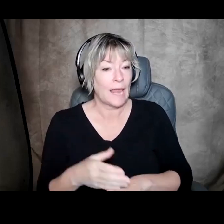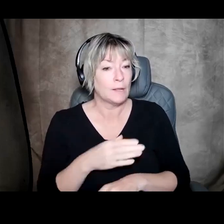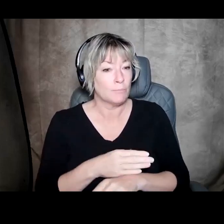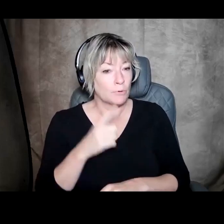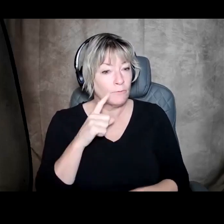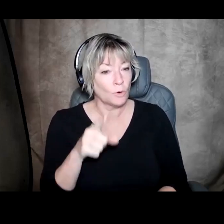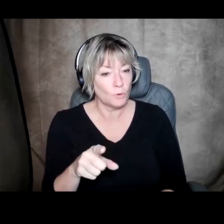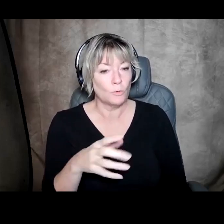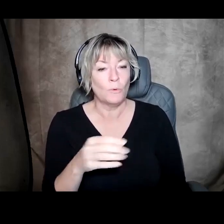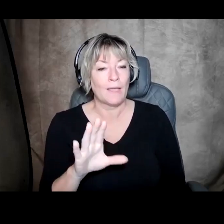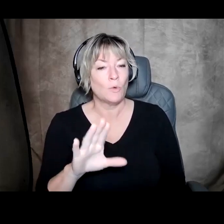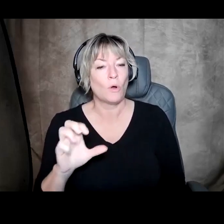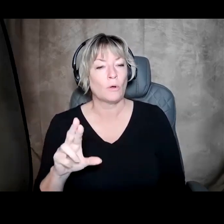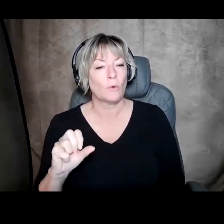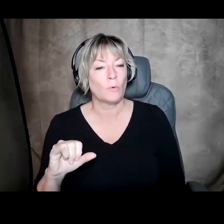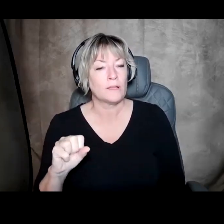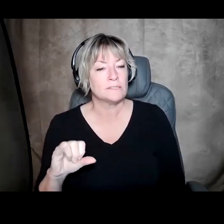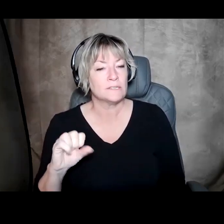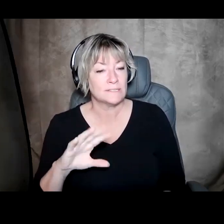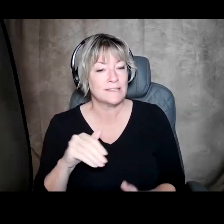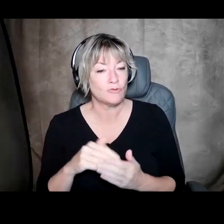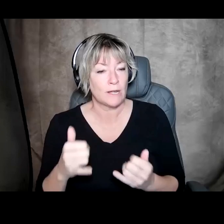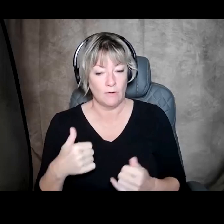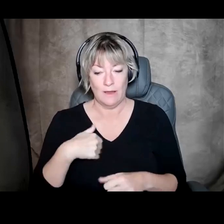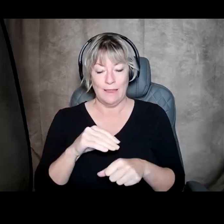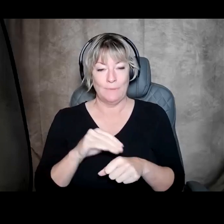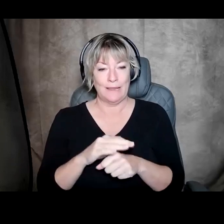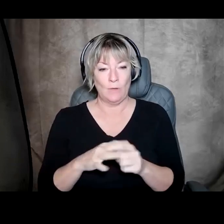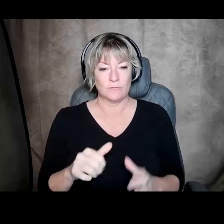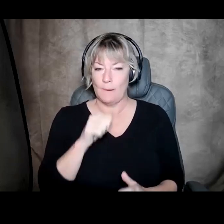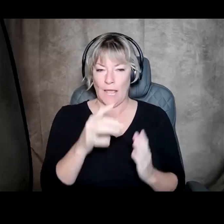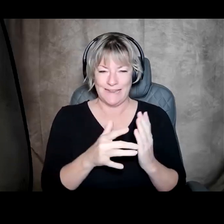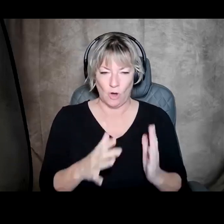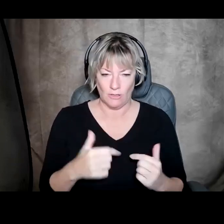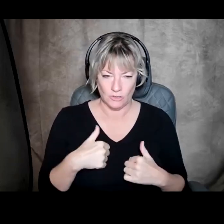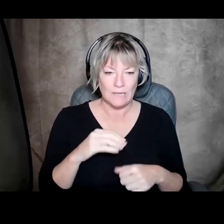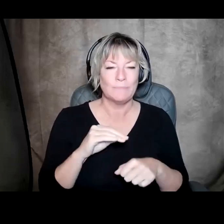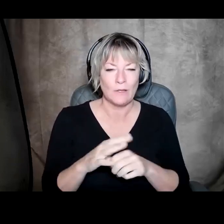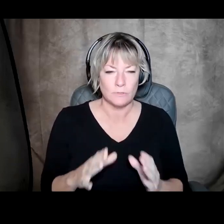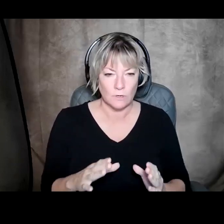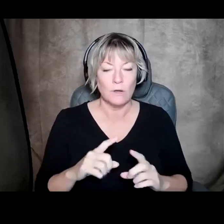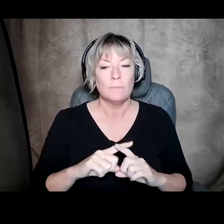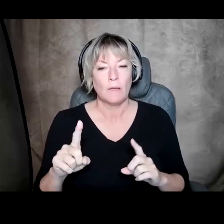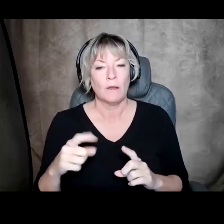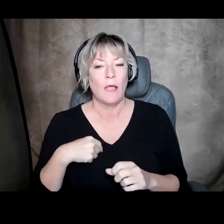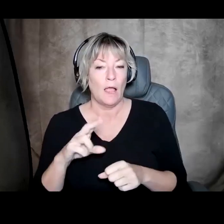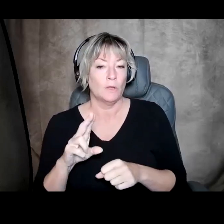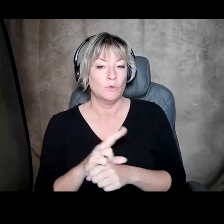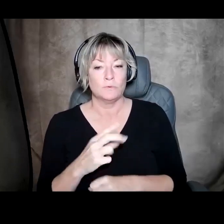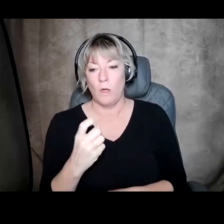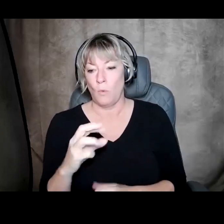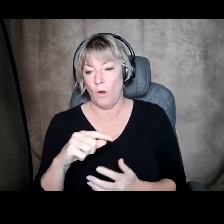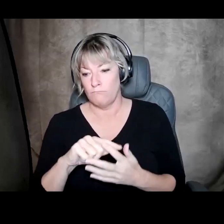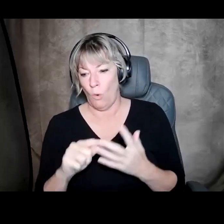your crisis center right now. I'm a counselor, not a technologist, but I use one or more of the